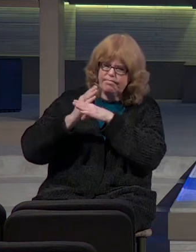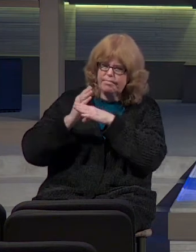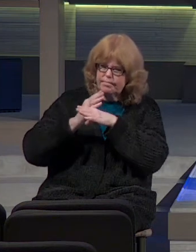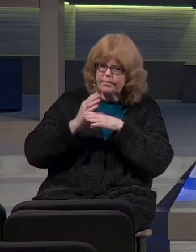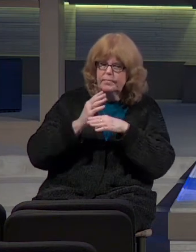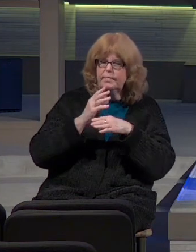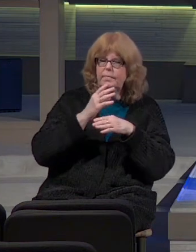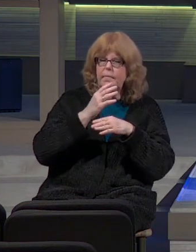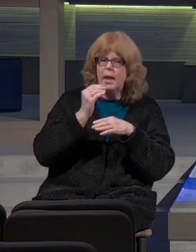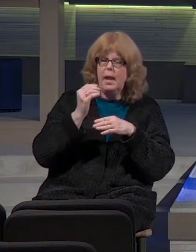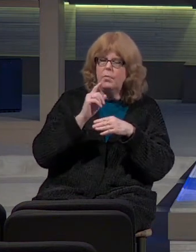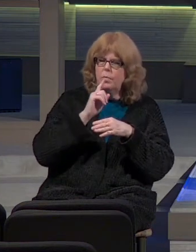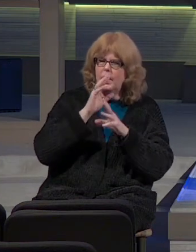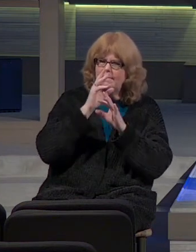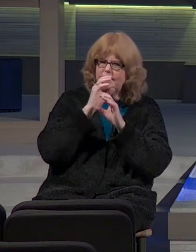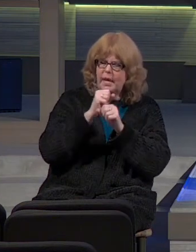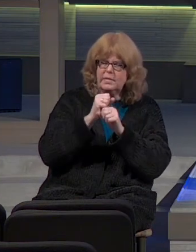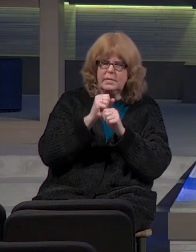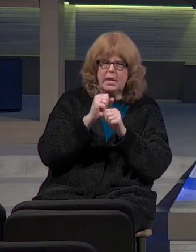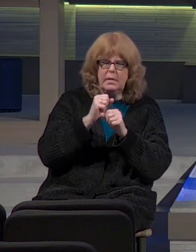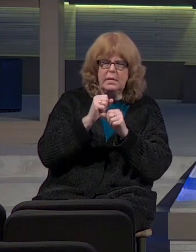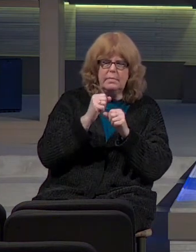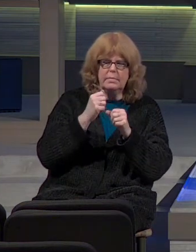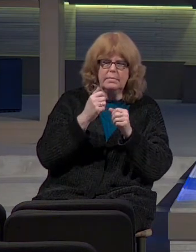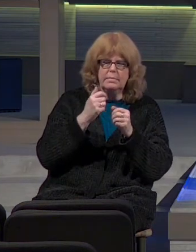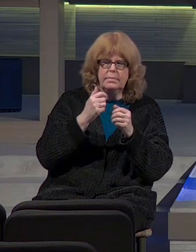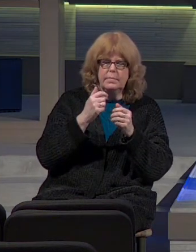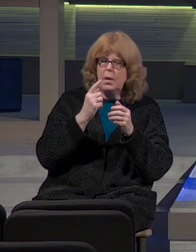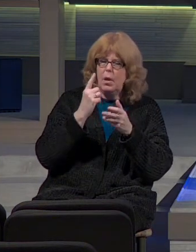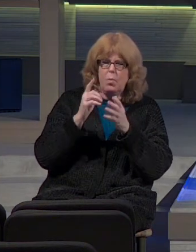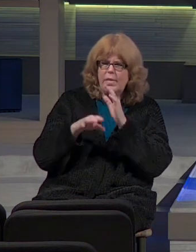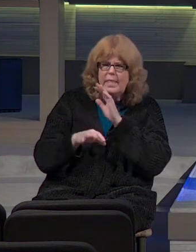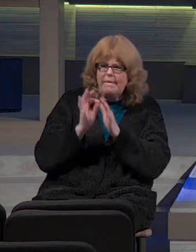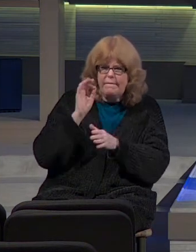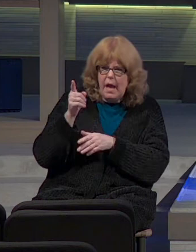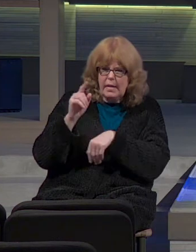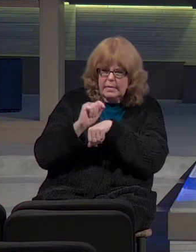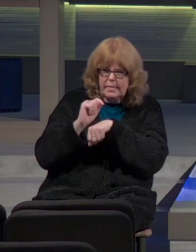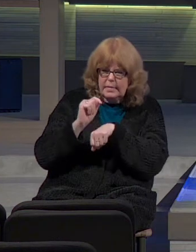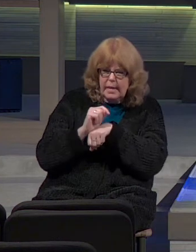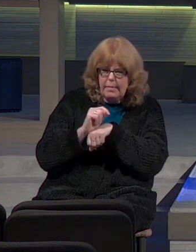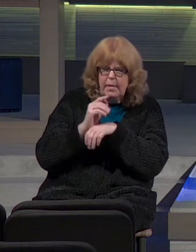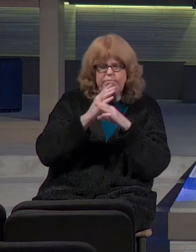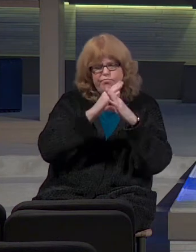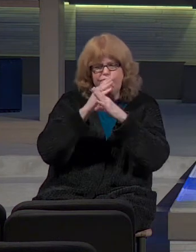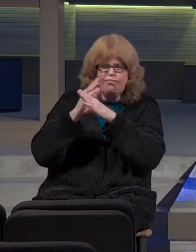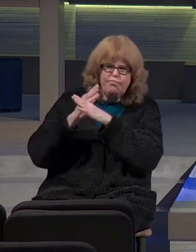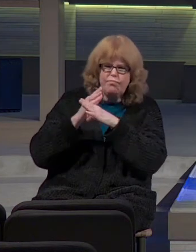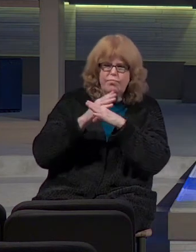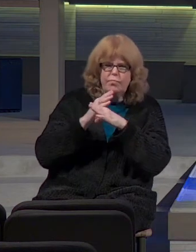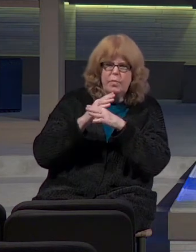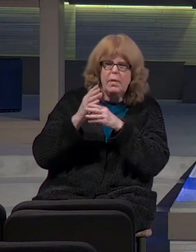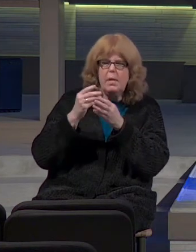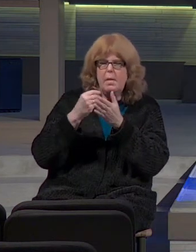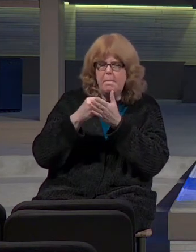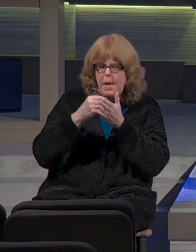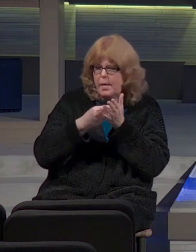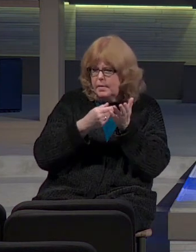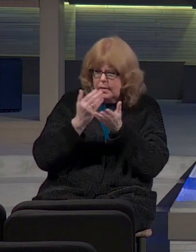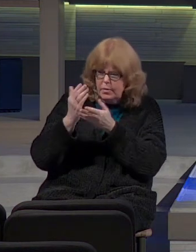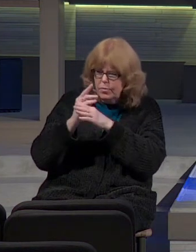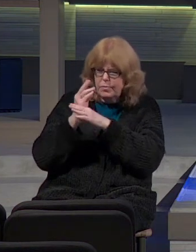at this. This is just fascinating. What on earth did they discover? They remodel the temple. Okay, they deliver the money, and blah, blah, blah. Uh,